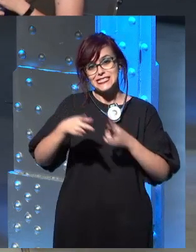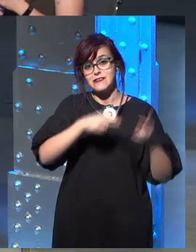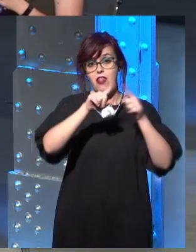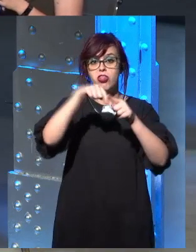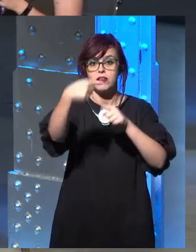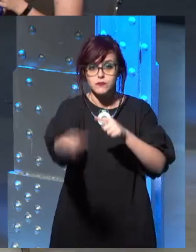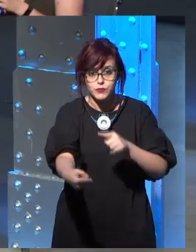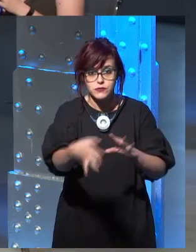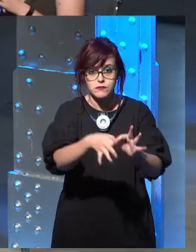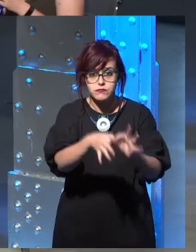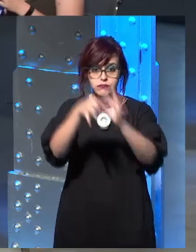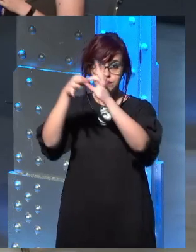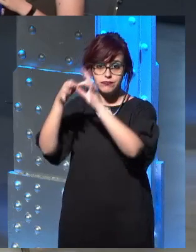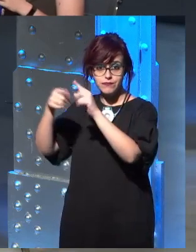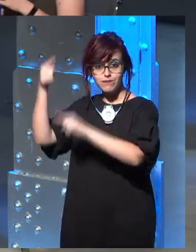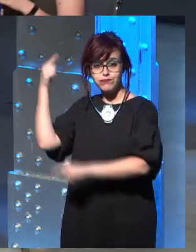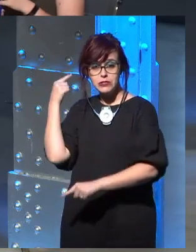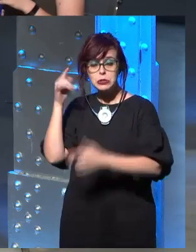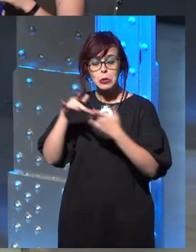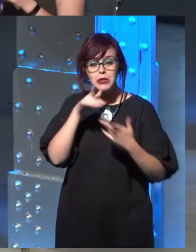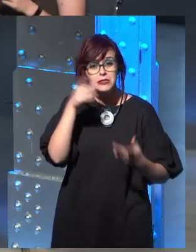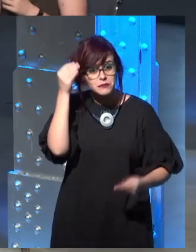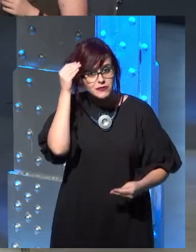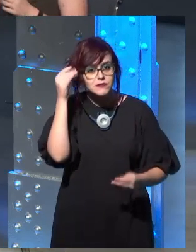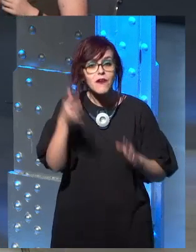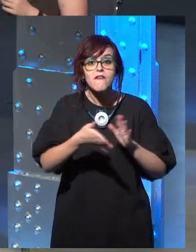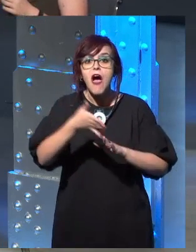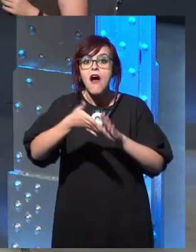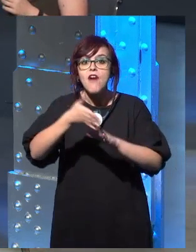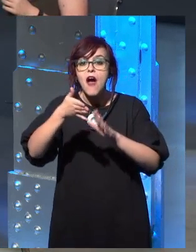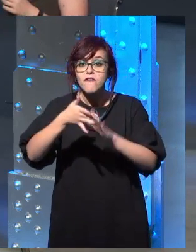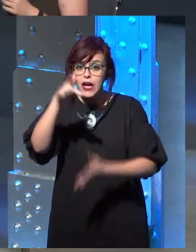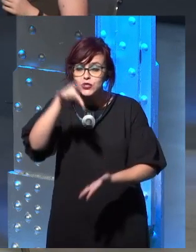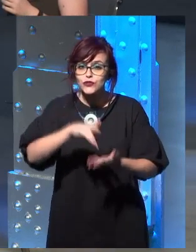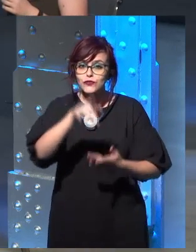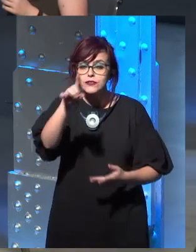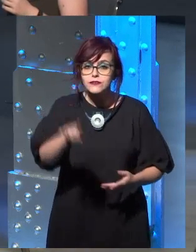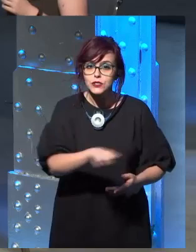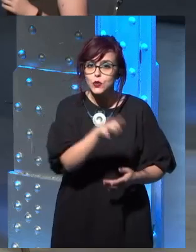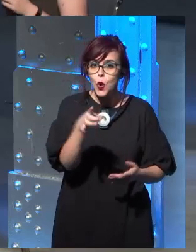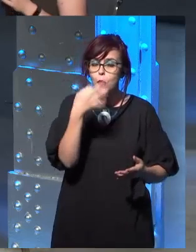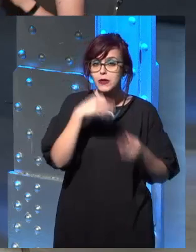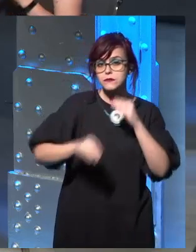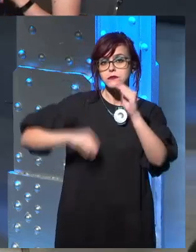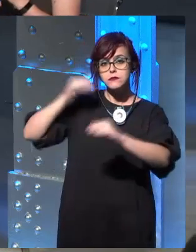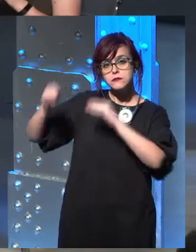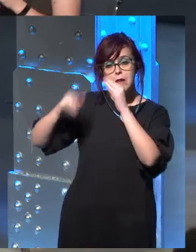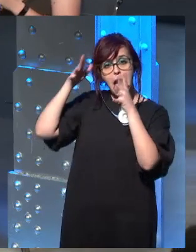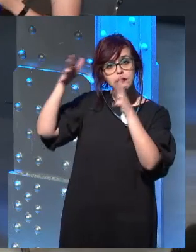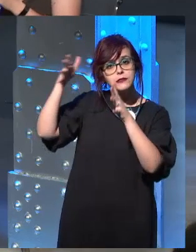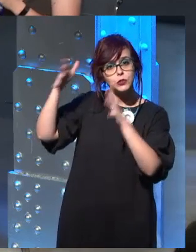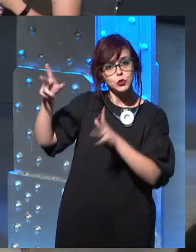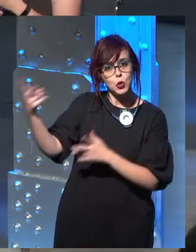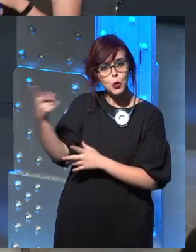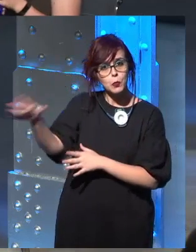uh, reference material for that possible spin-off for the TV series. Do you know whether that is going to happen? Do you think they will